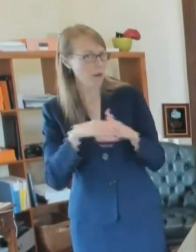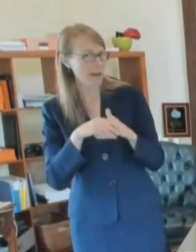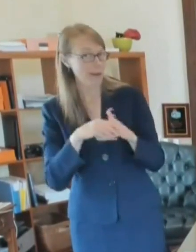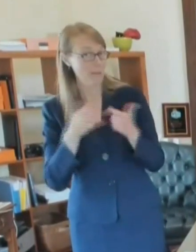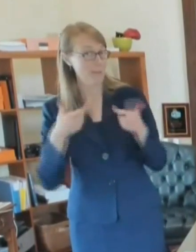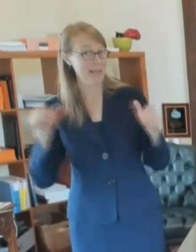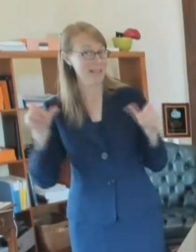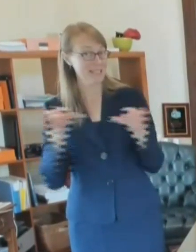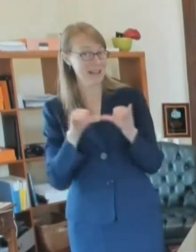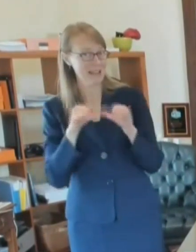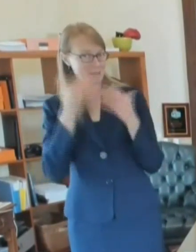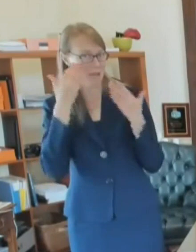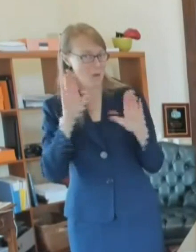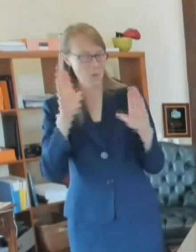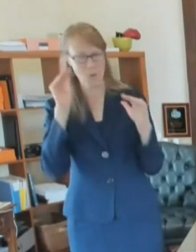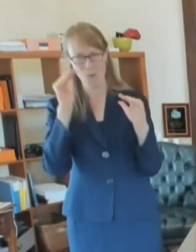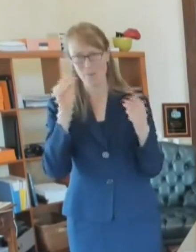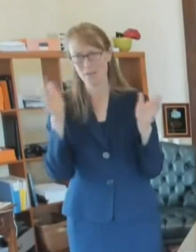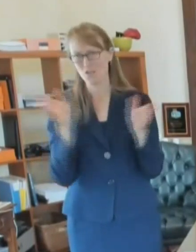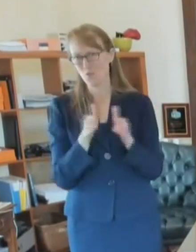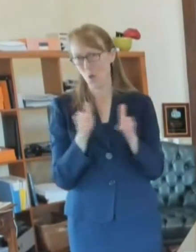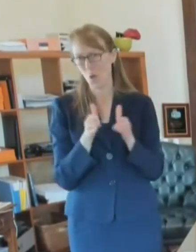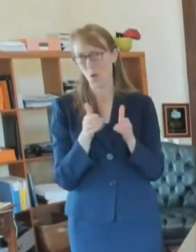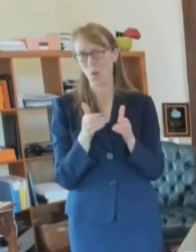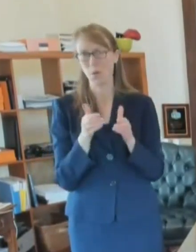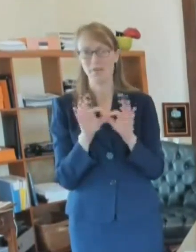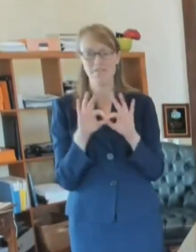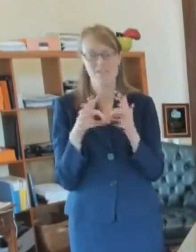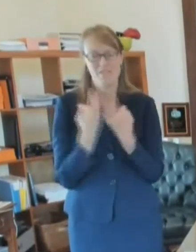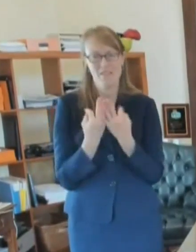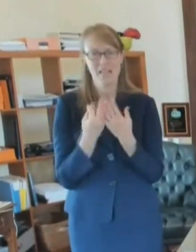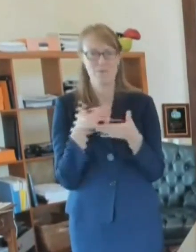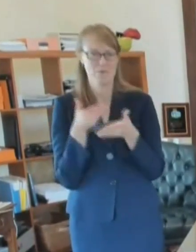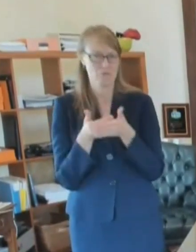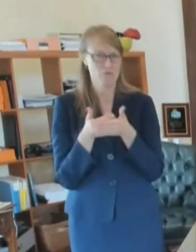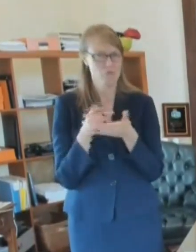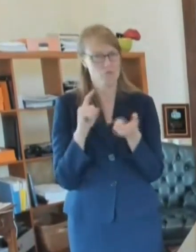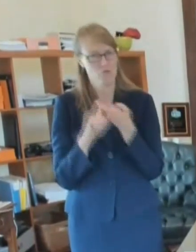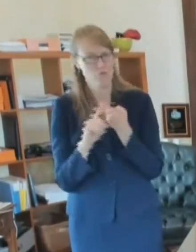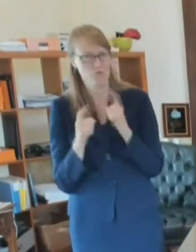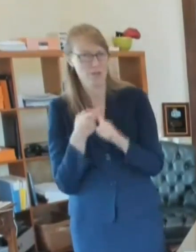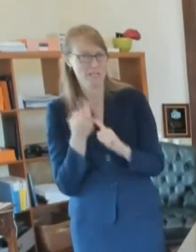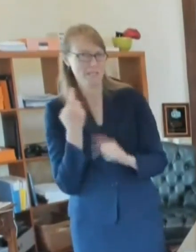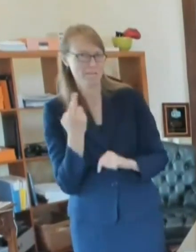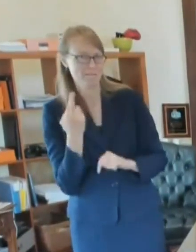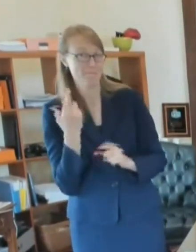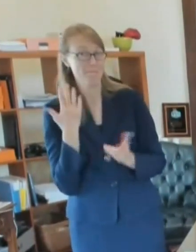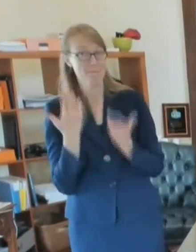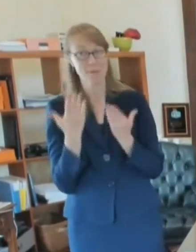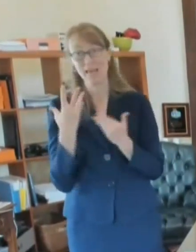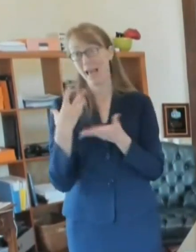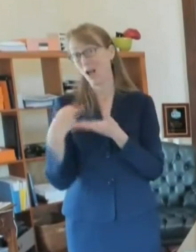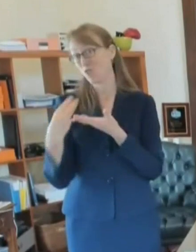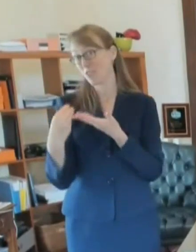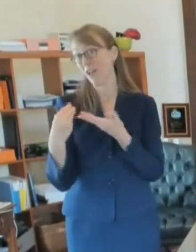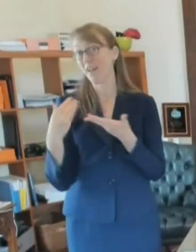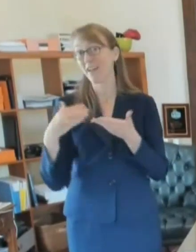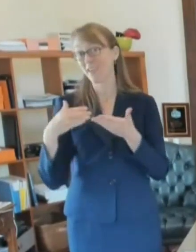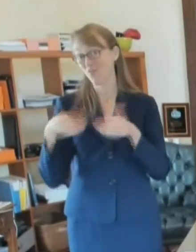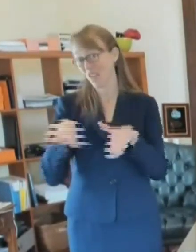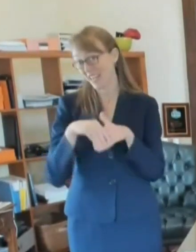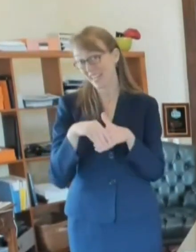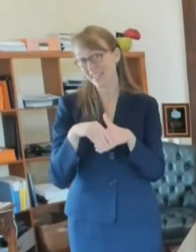hopefully it's a small wedding, family, close friends, maybe outdoors. We know that